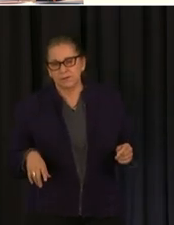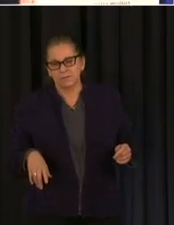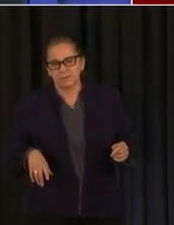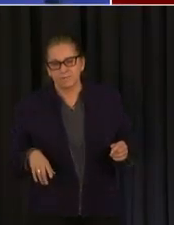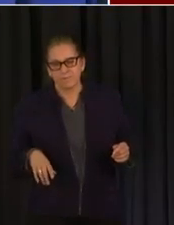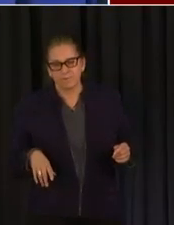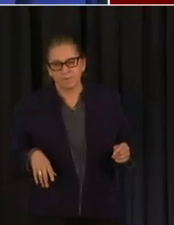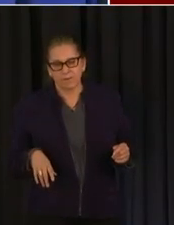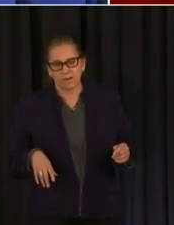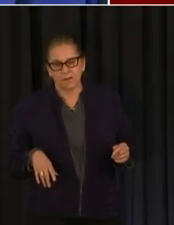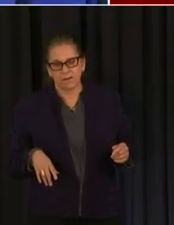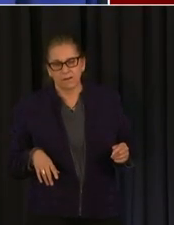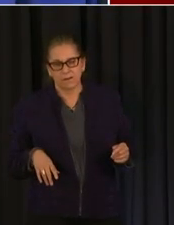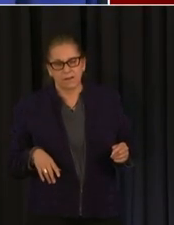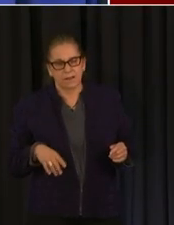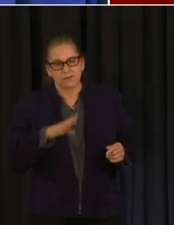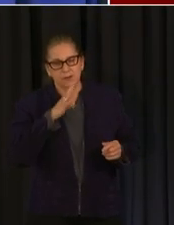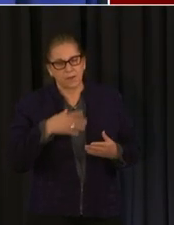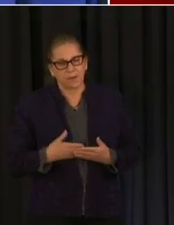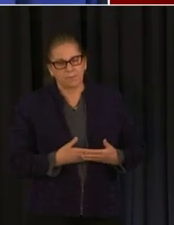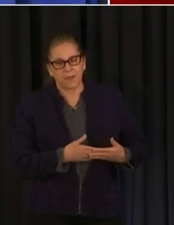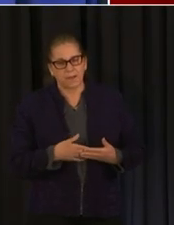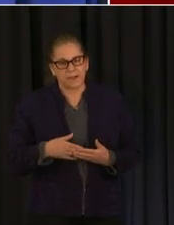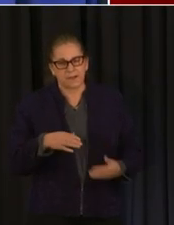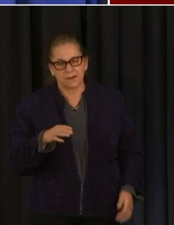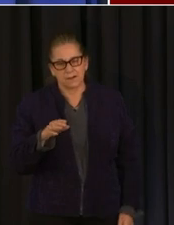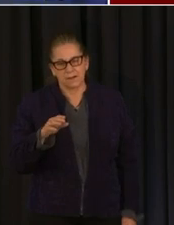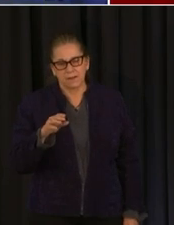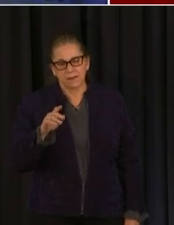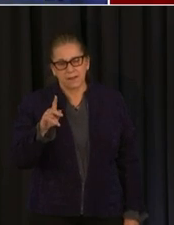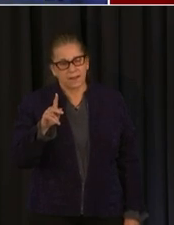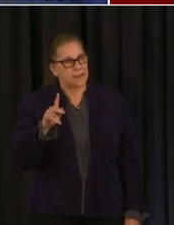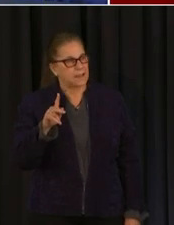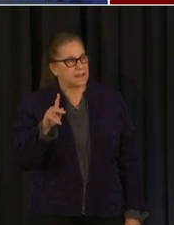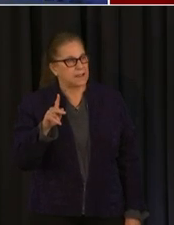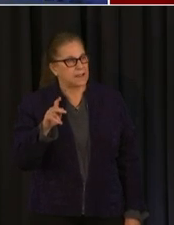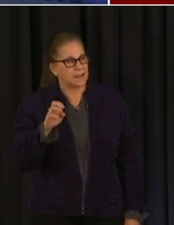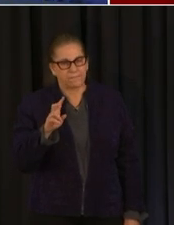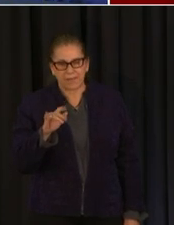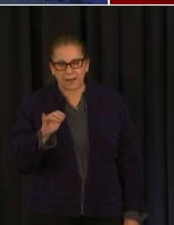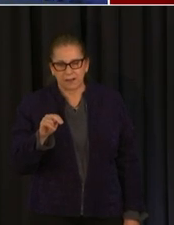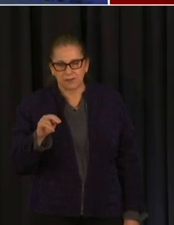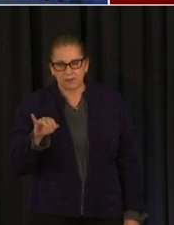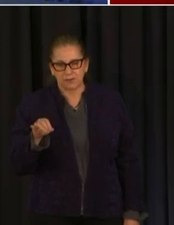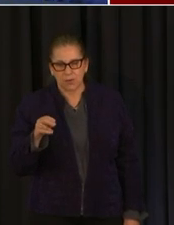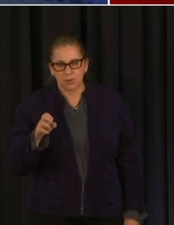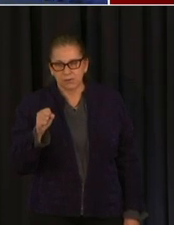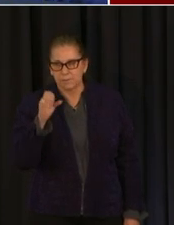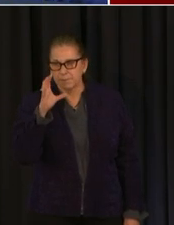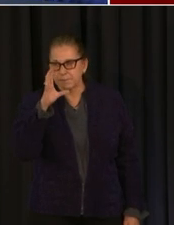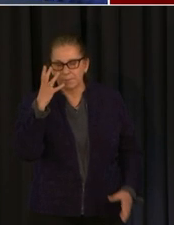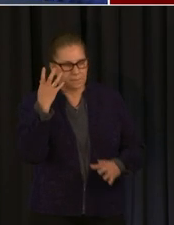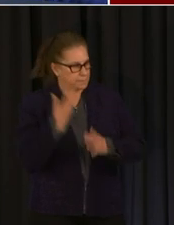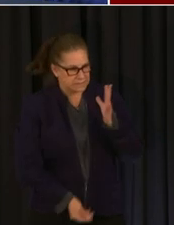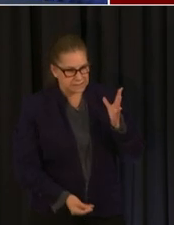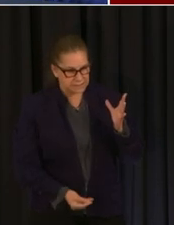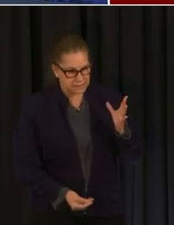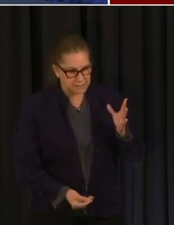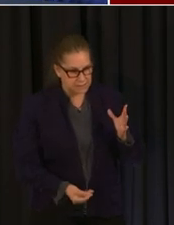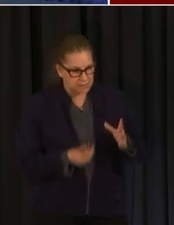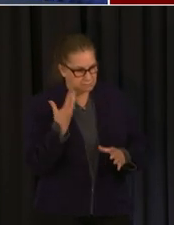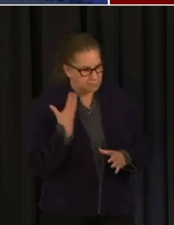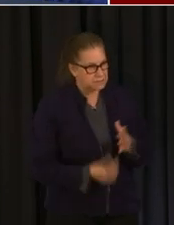baby keon jones who was reported missing do you have any update on where that investigation or that search